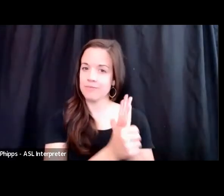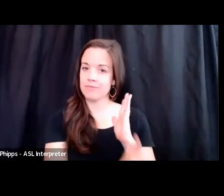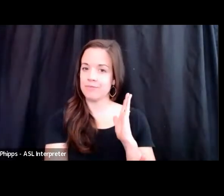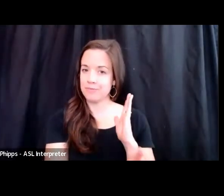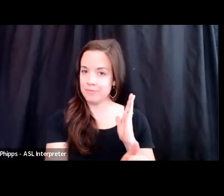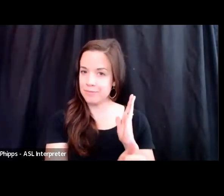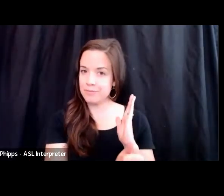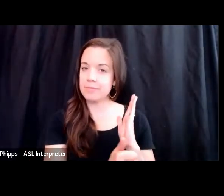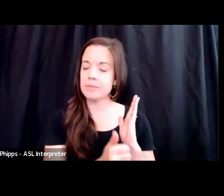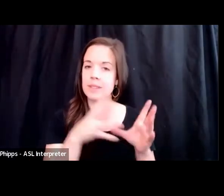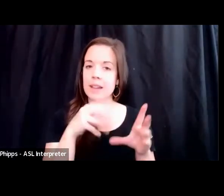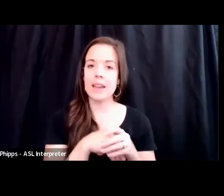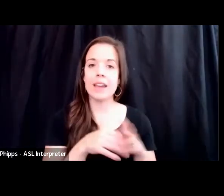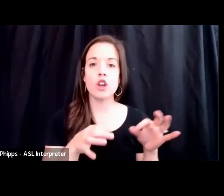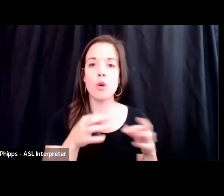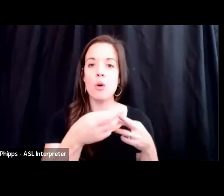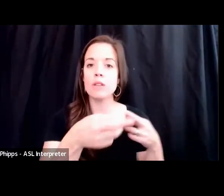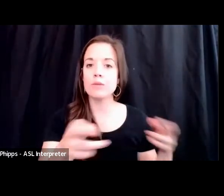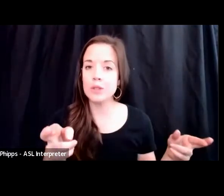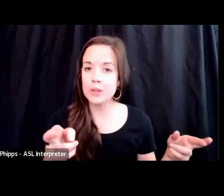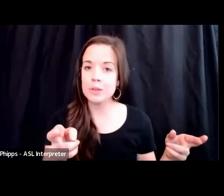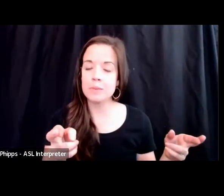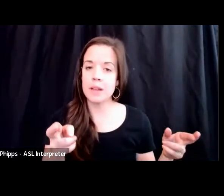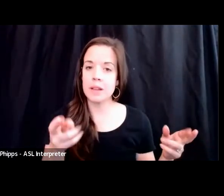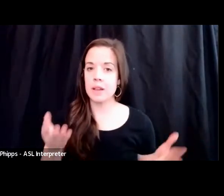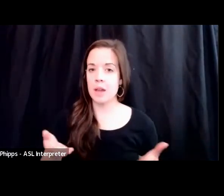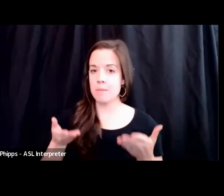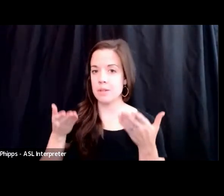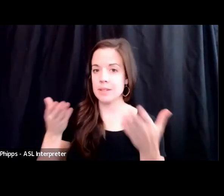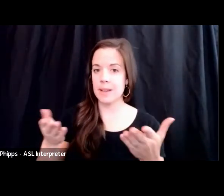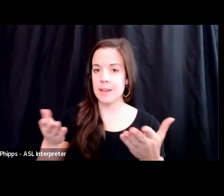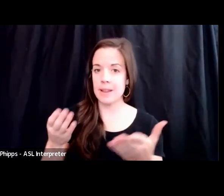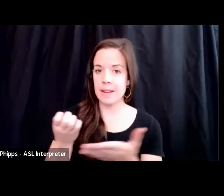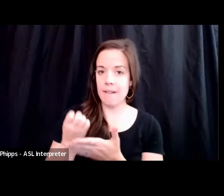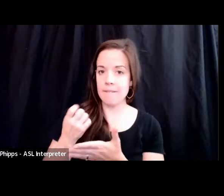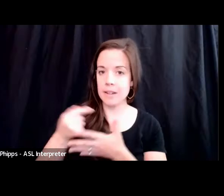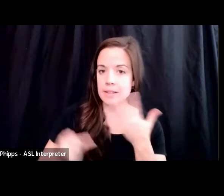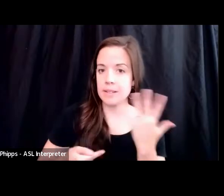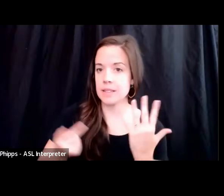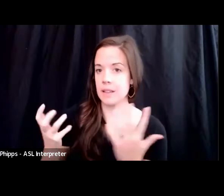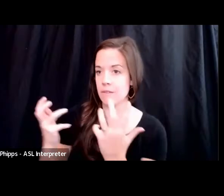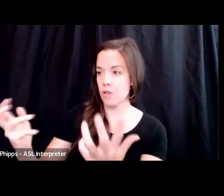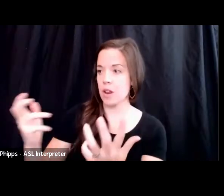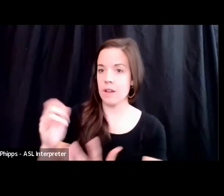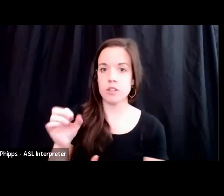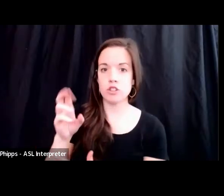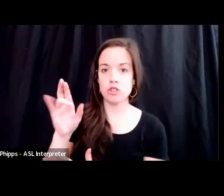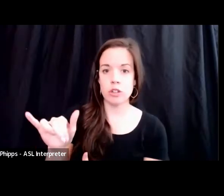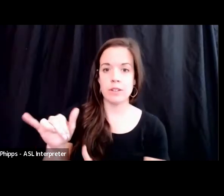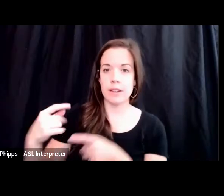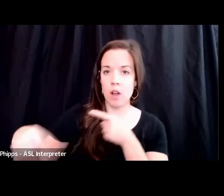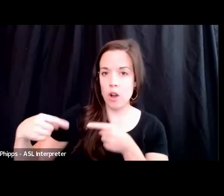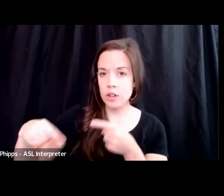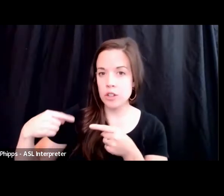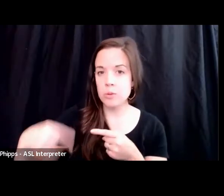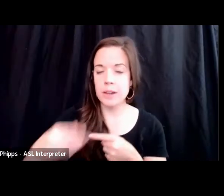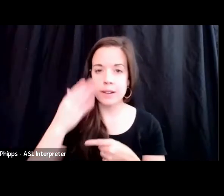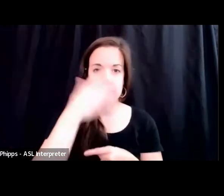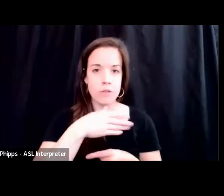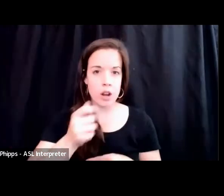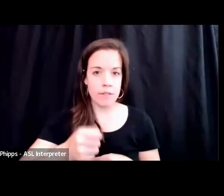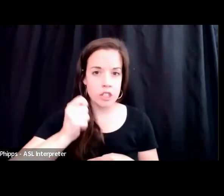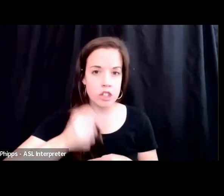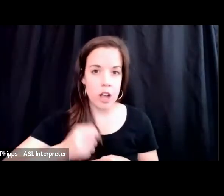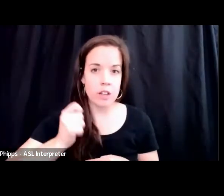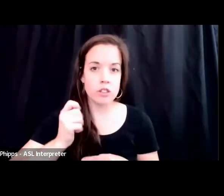in a courtroom, presenting evidence in front of a jury, arguing in front of a judge, and I